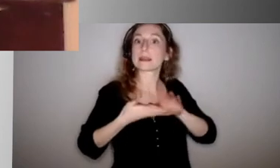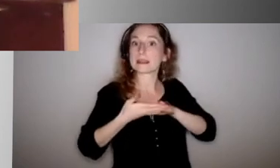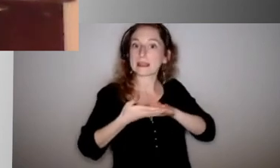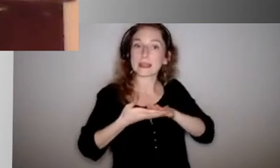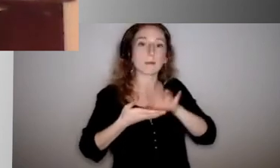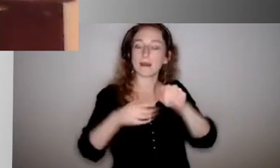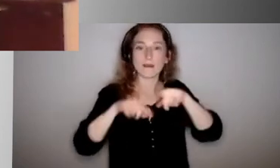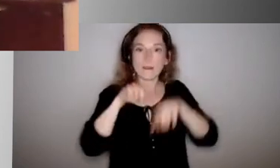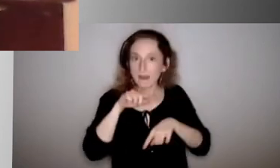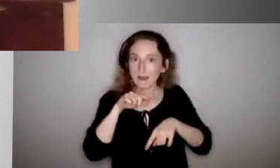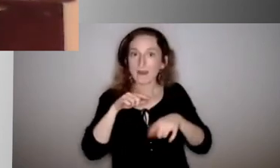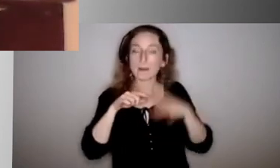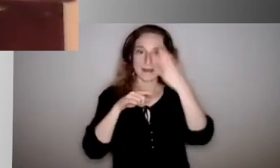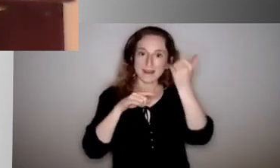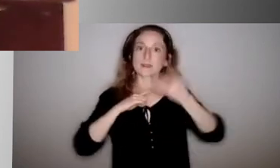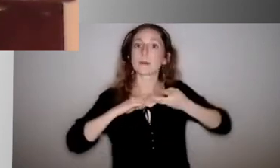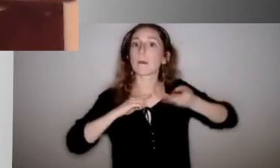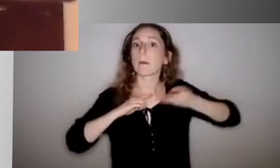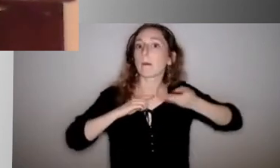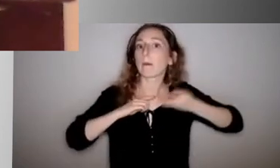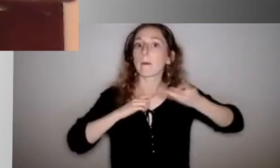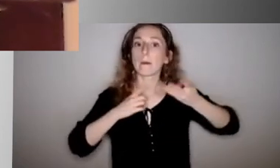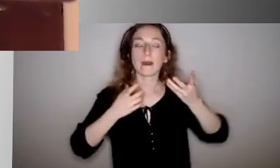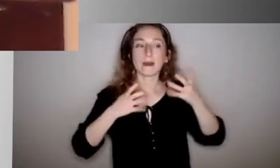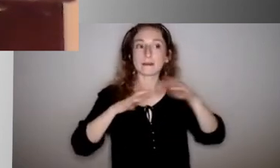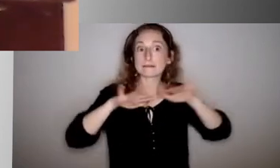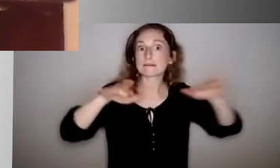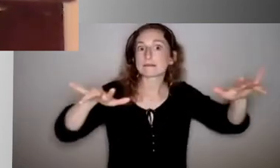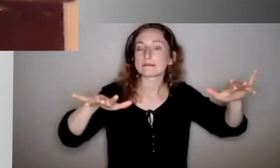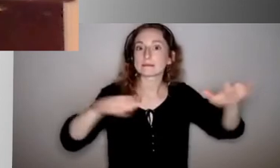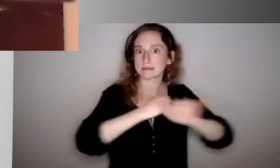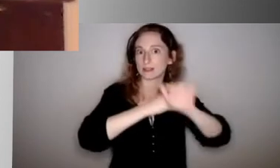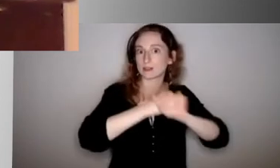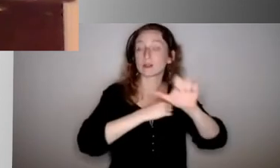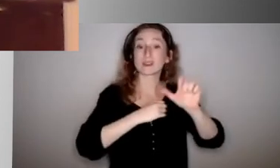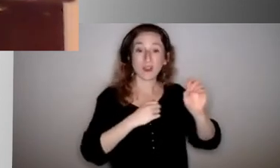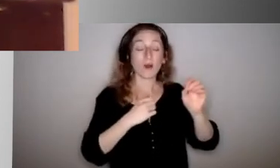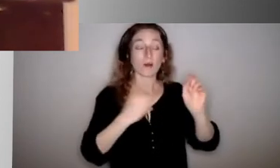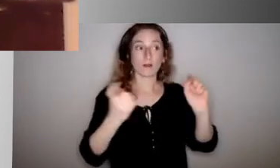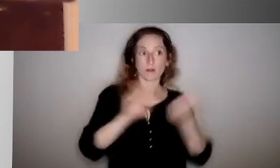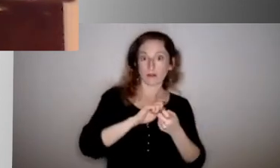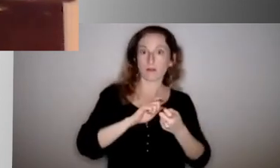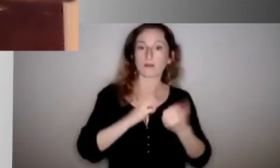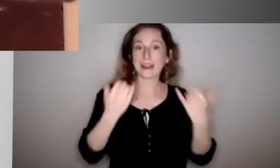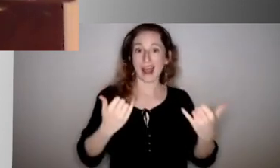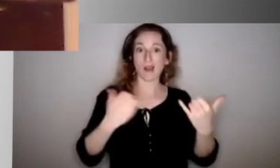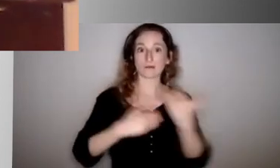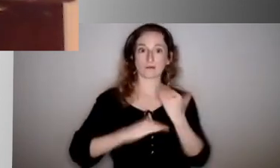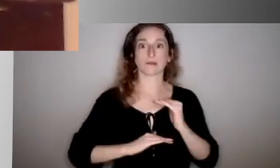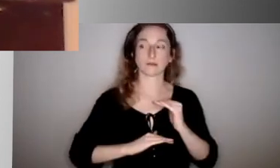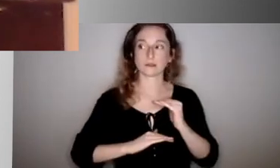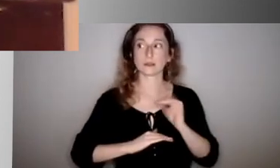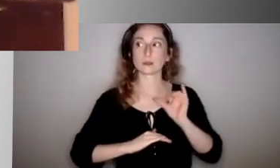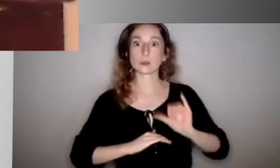needs for our children. And some of those, especially the physical needs, because of our limitations, are going to mean that we